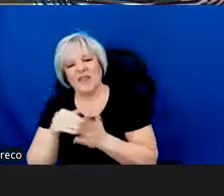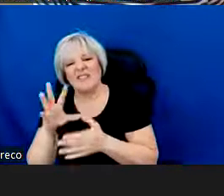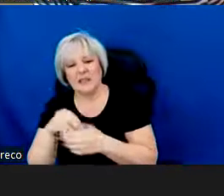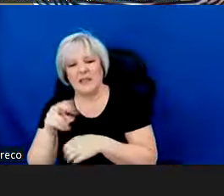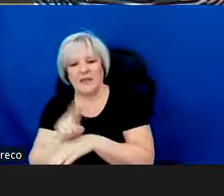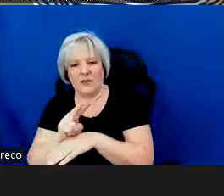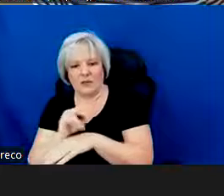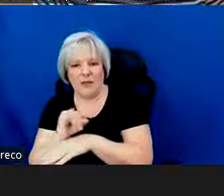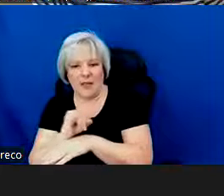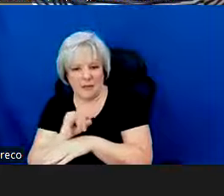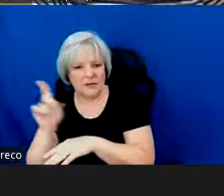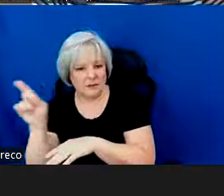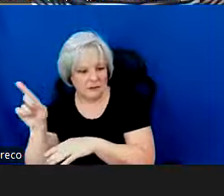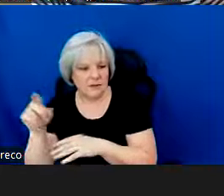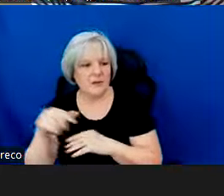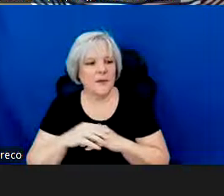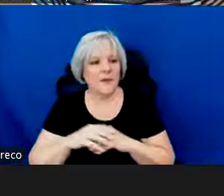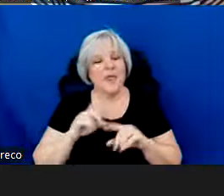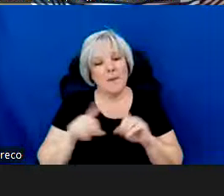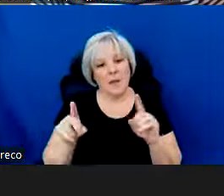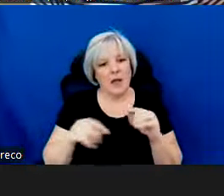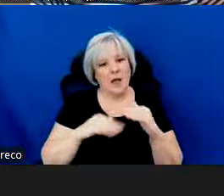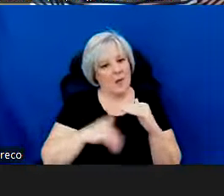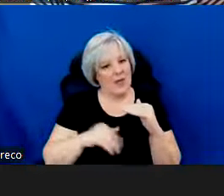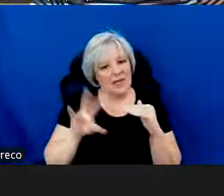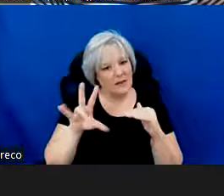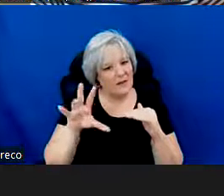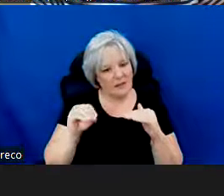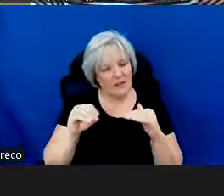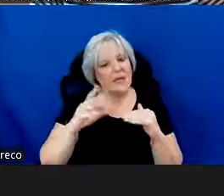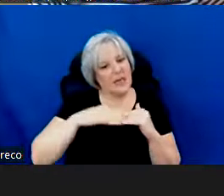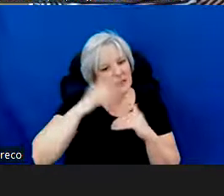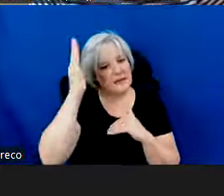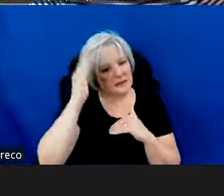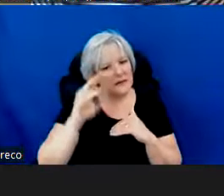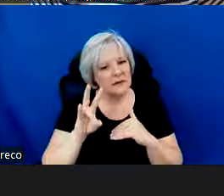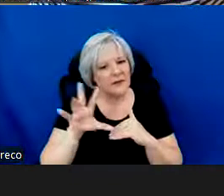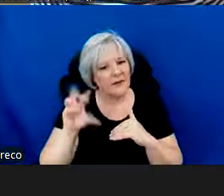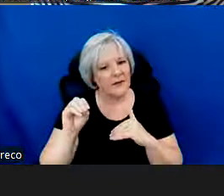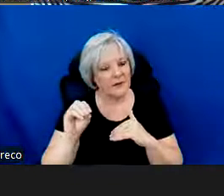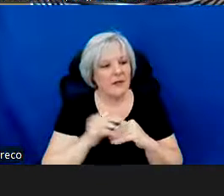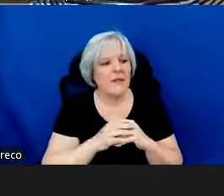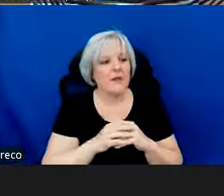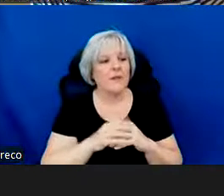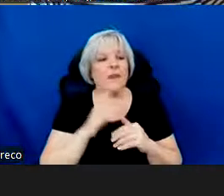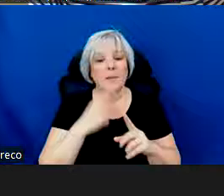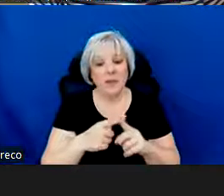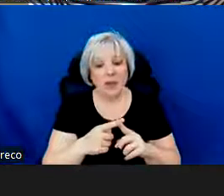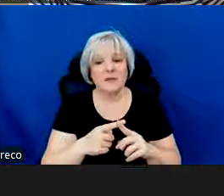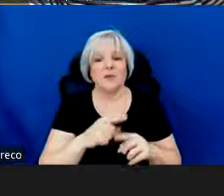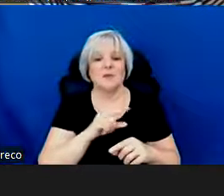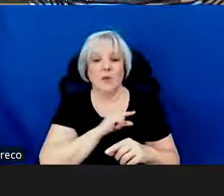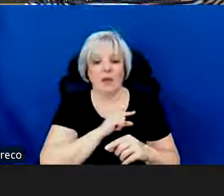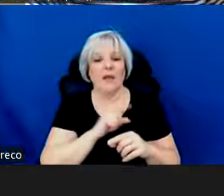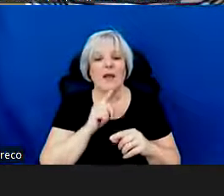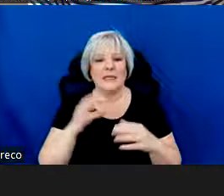U.S. Virgin Islands, but for no less than $750 plus eligible expenses up to $2,000.